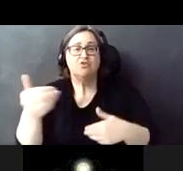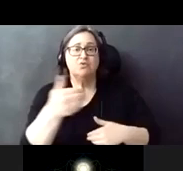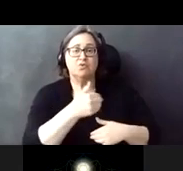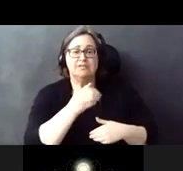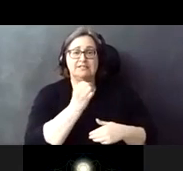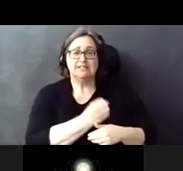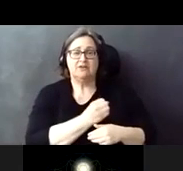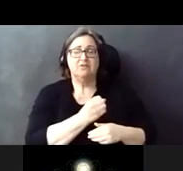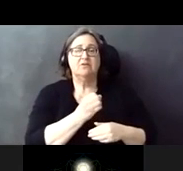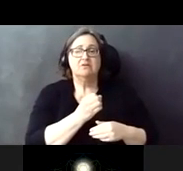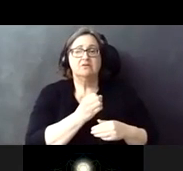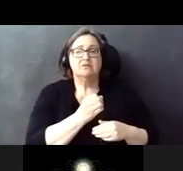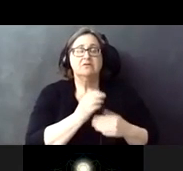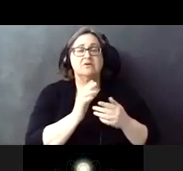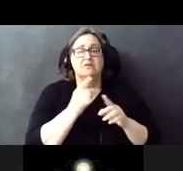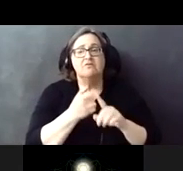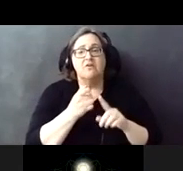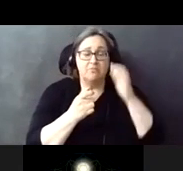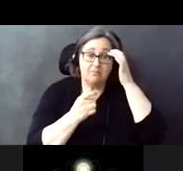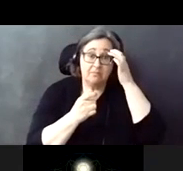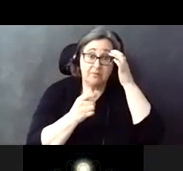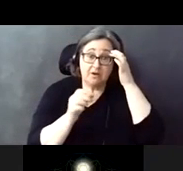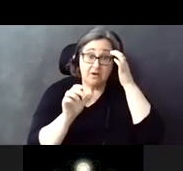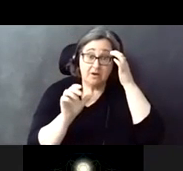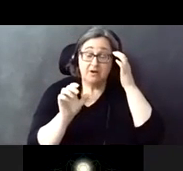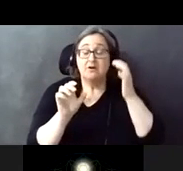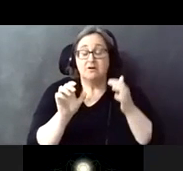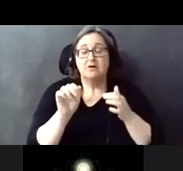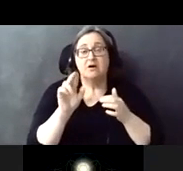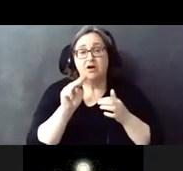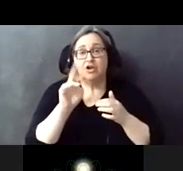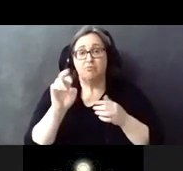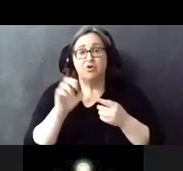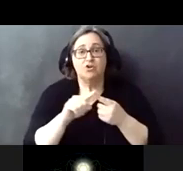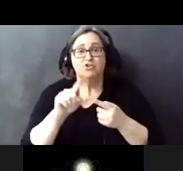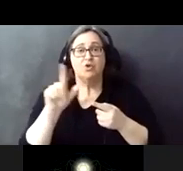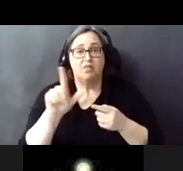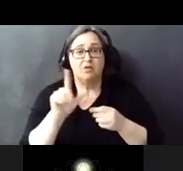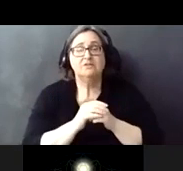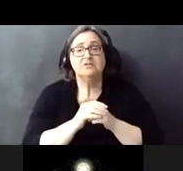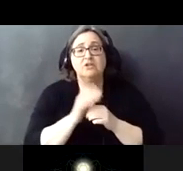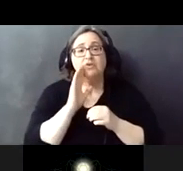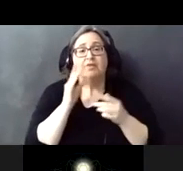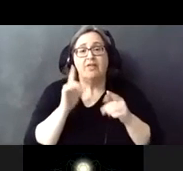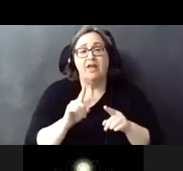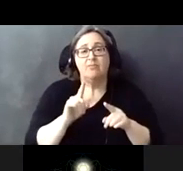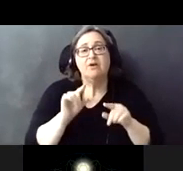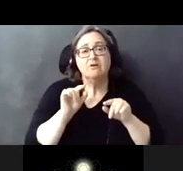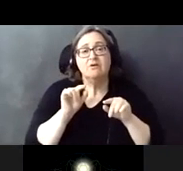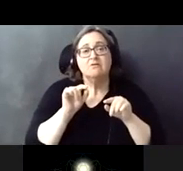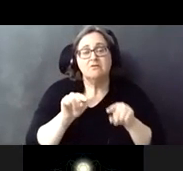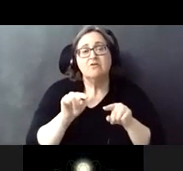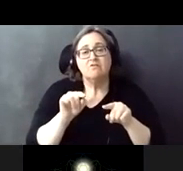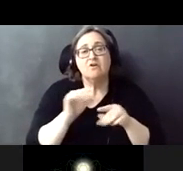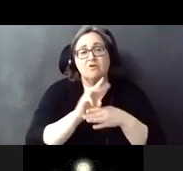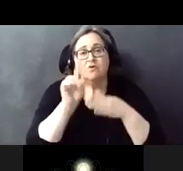to lawrence avenue work on the major streets are currently planned to occur over weekends however we will work